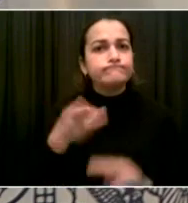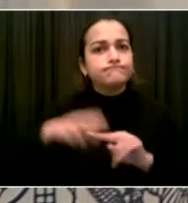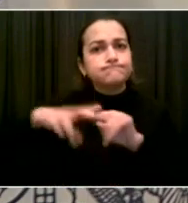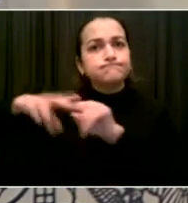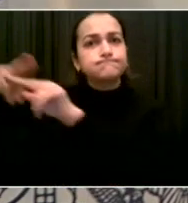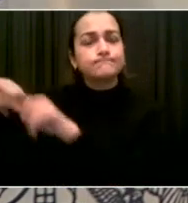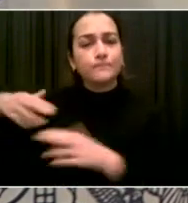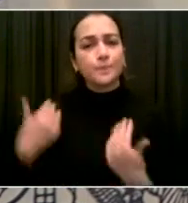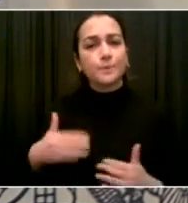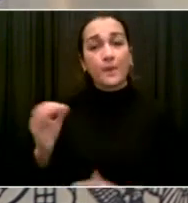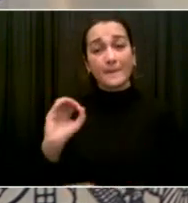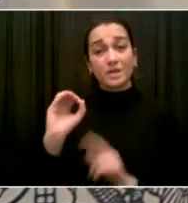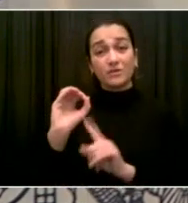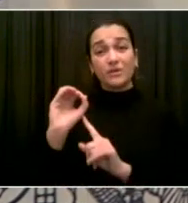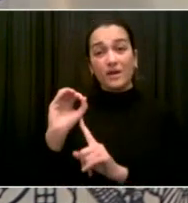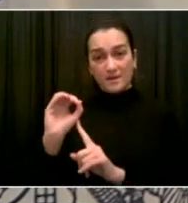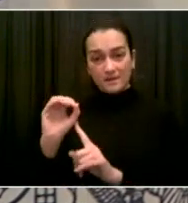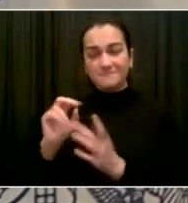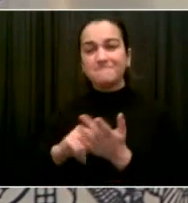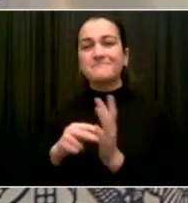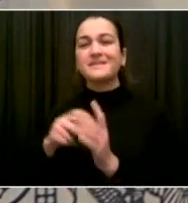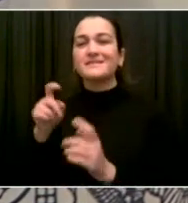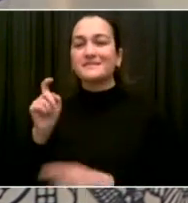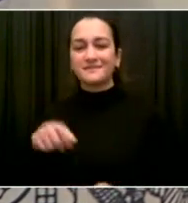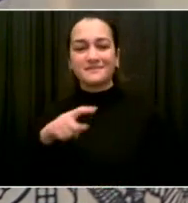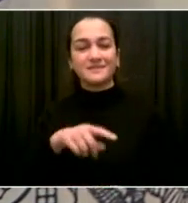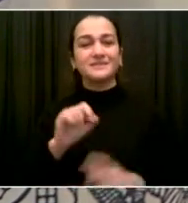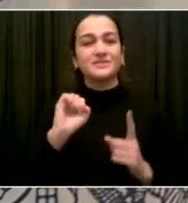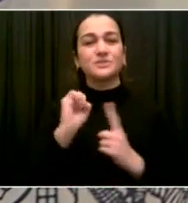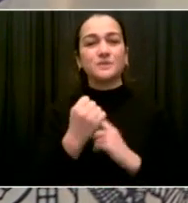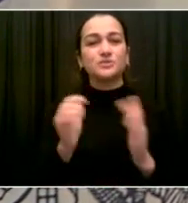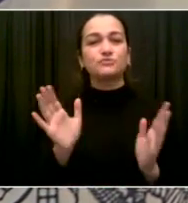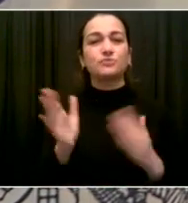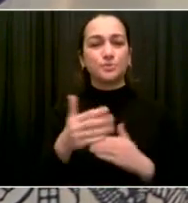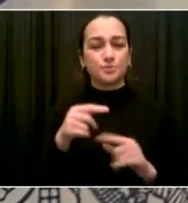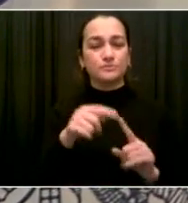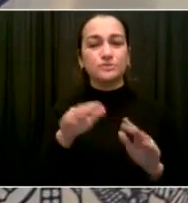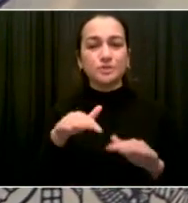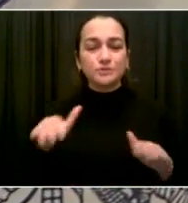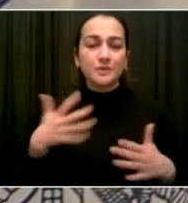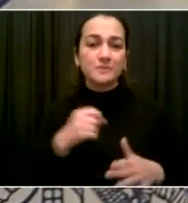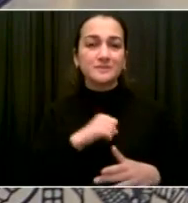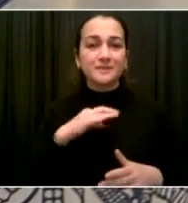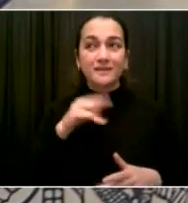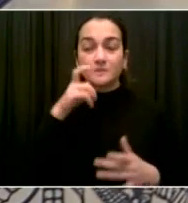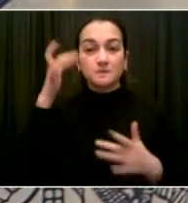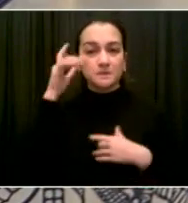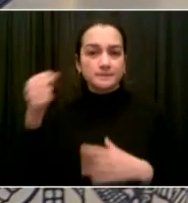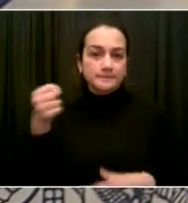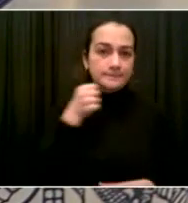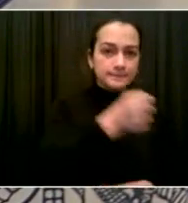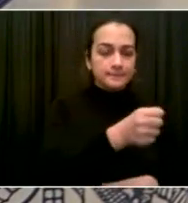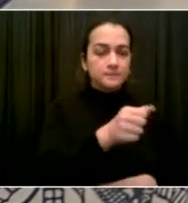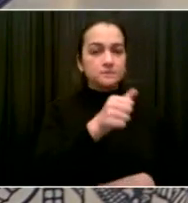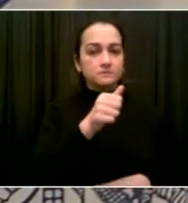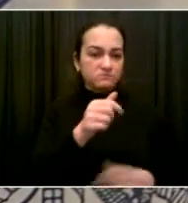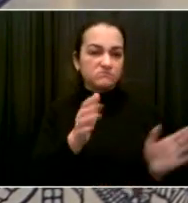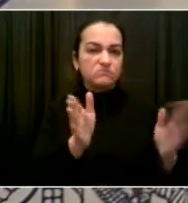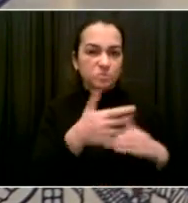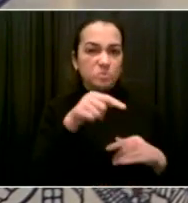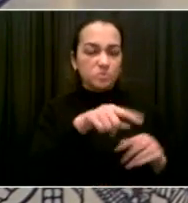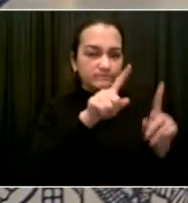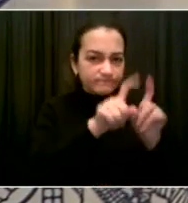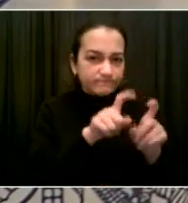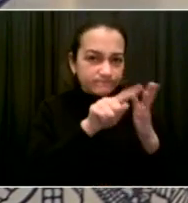next few days. And then there is a natural break, obviously, between the end of Thursday and when school comes back in